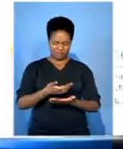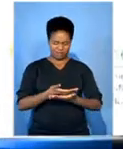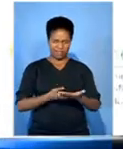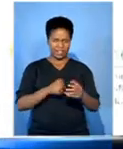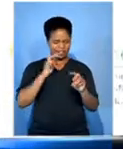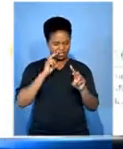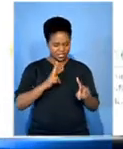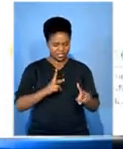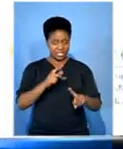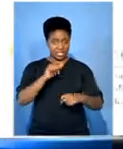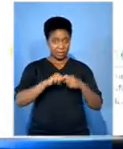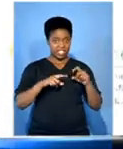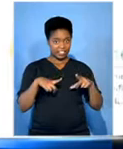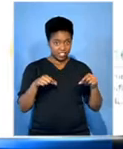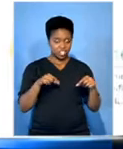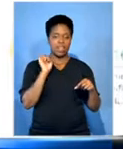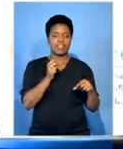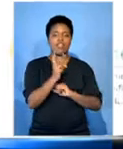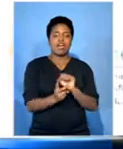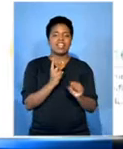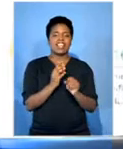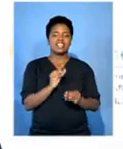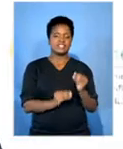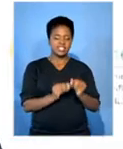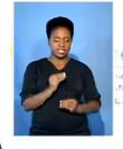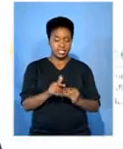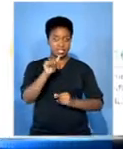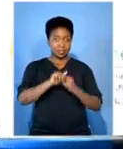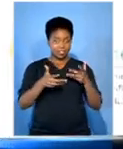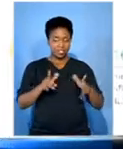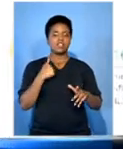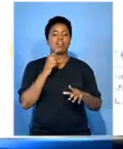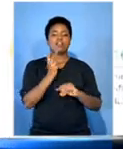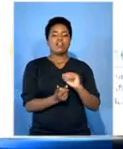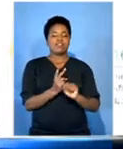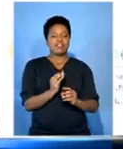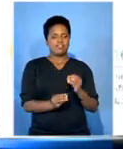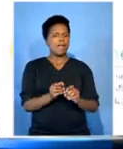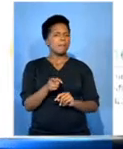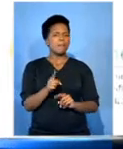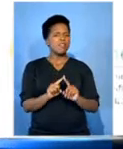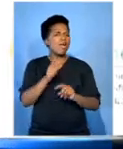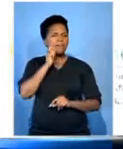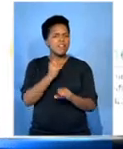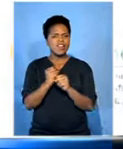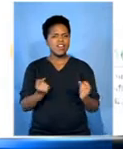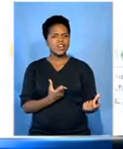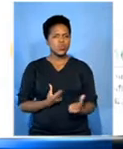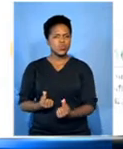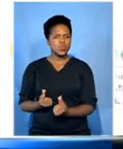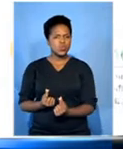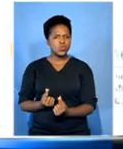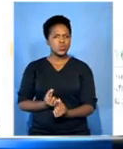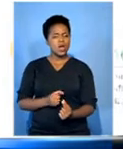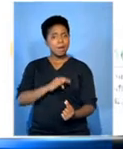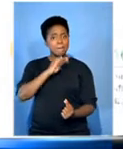but the case hasn't been finalized. He's still awaiting an appeal hearing, which